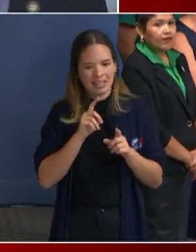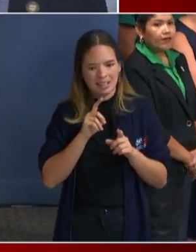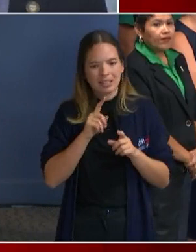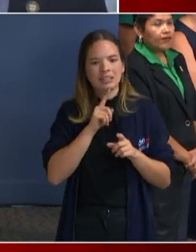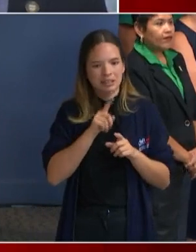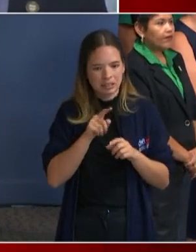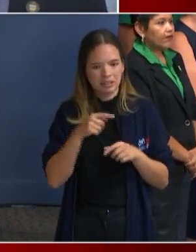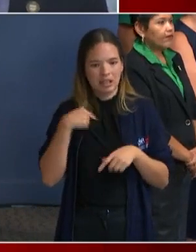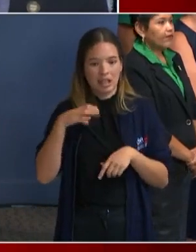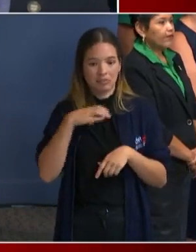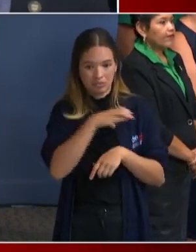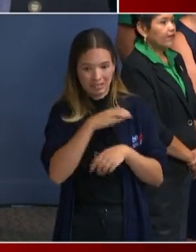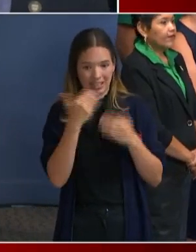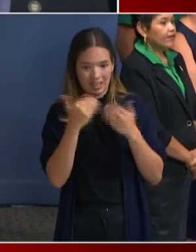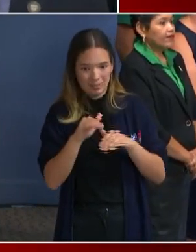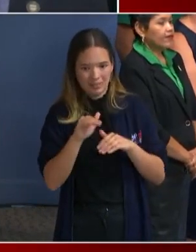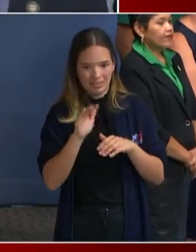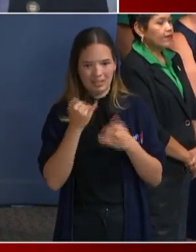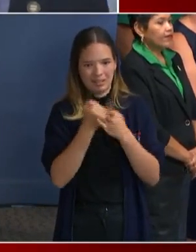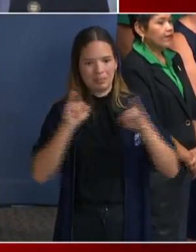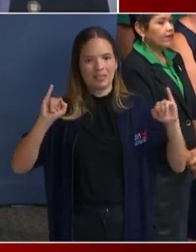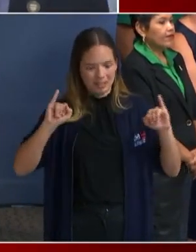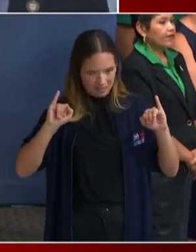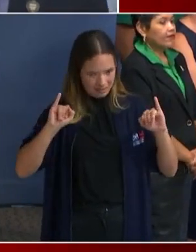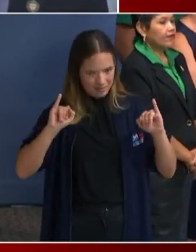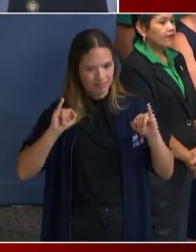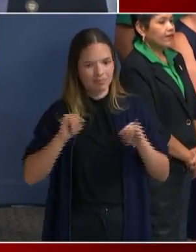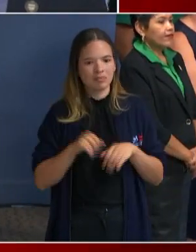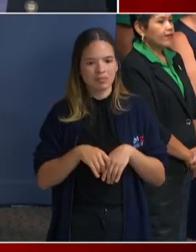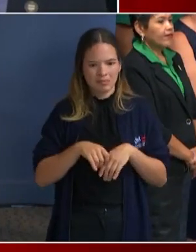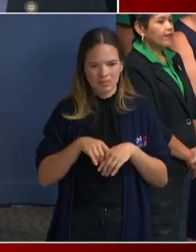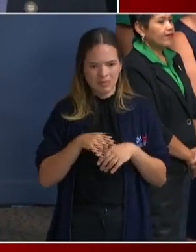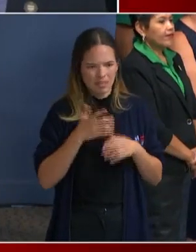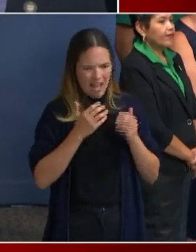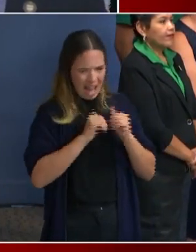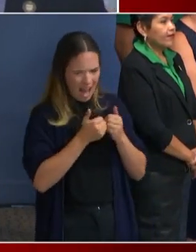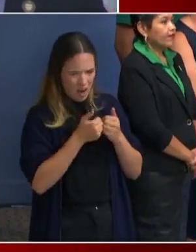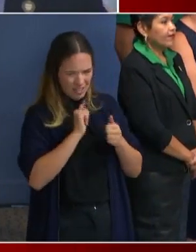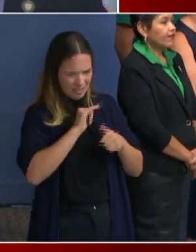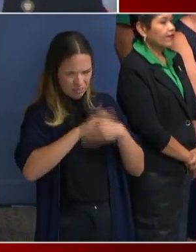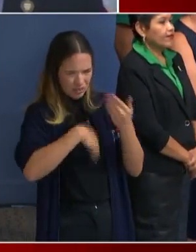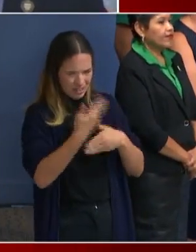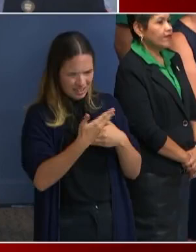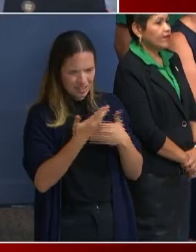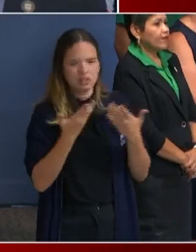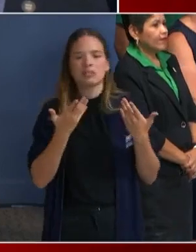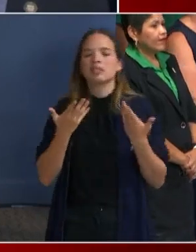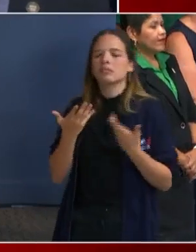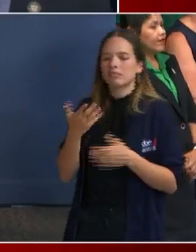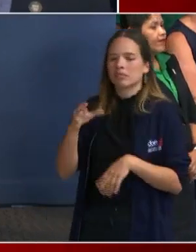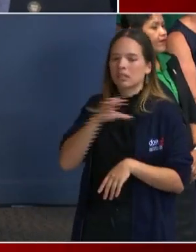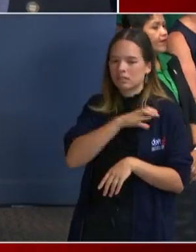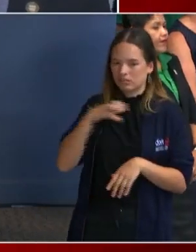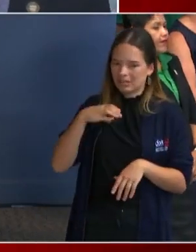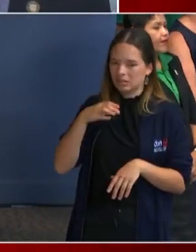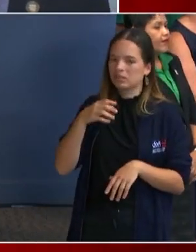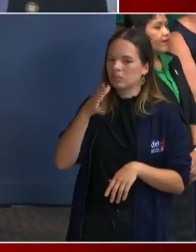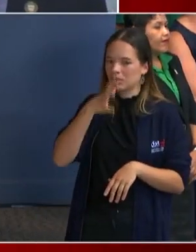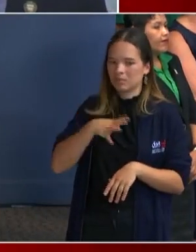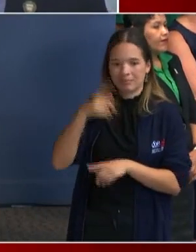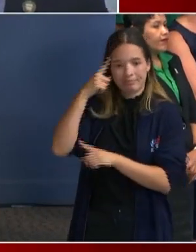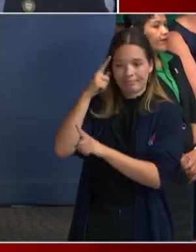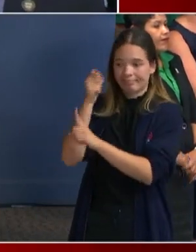how is this process going to move along? That's up to the Congresswoman. The Congresswoman can introduce the bill that's best for DC residents.